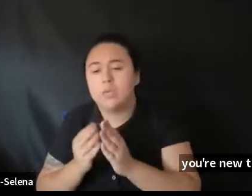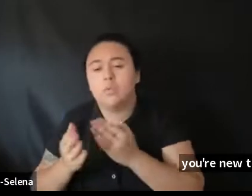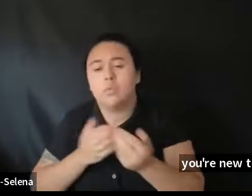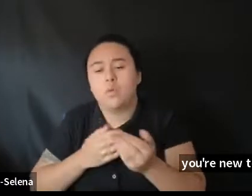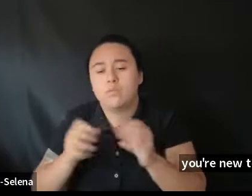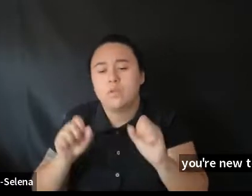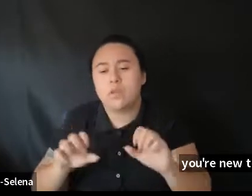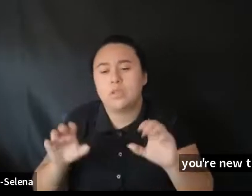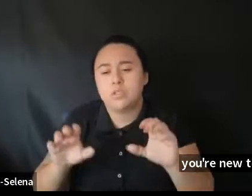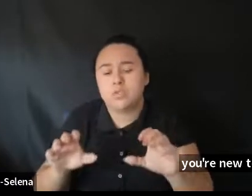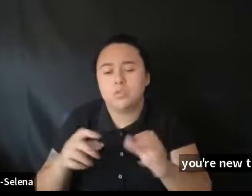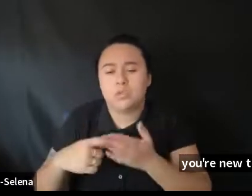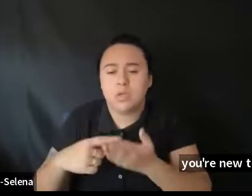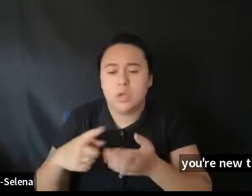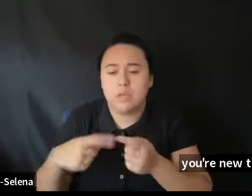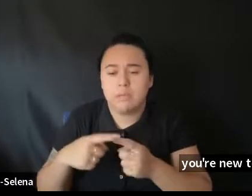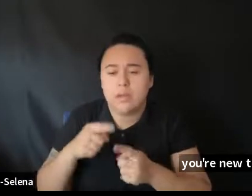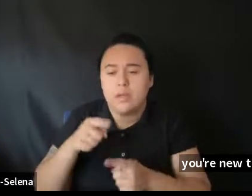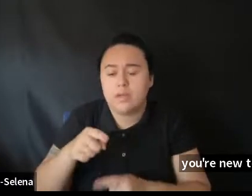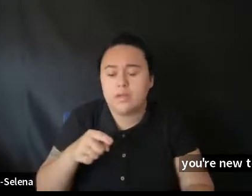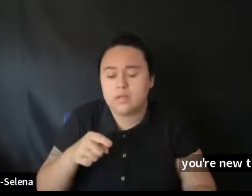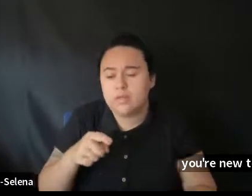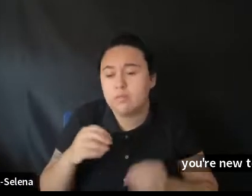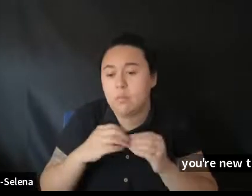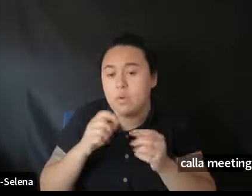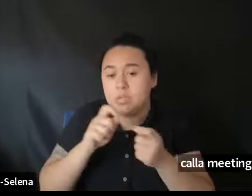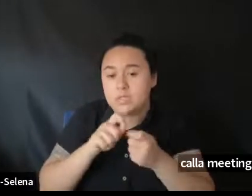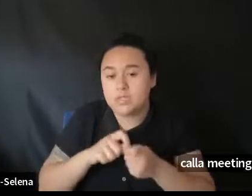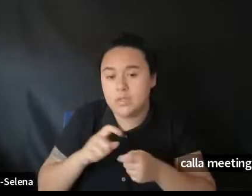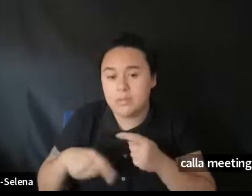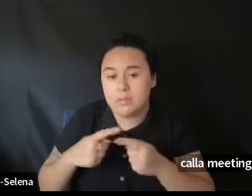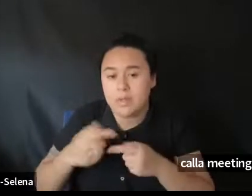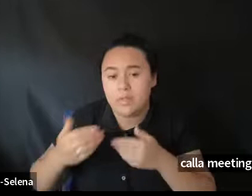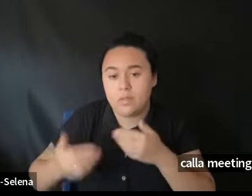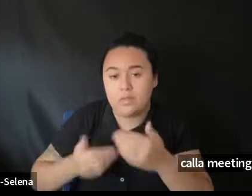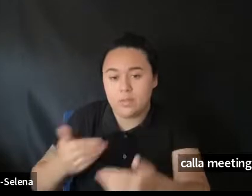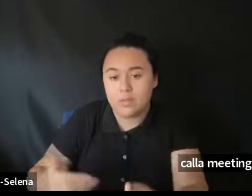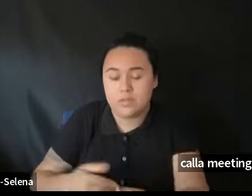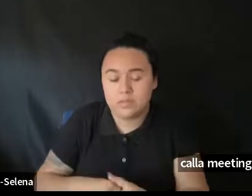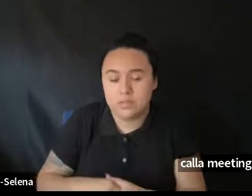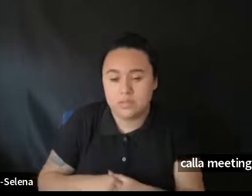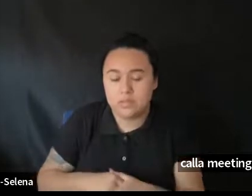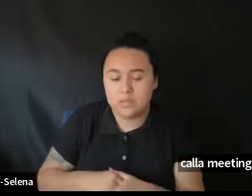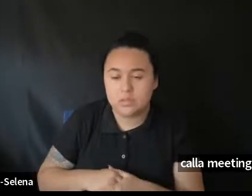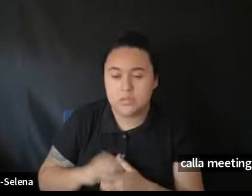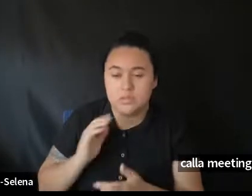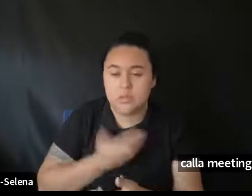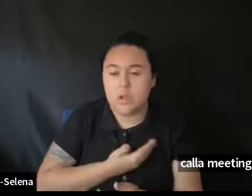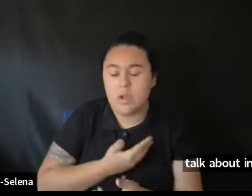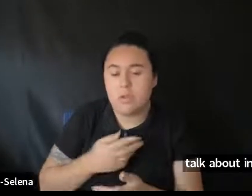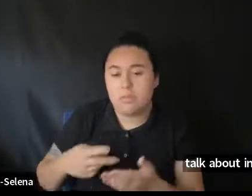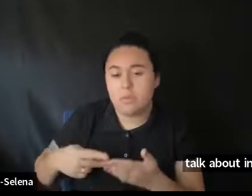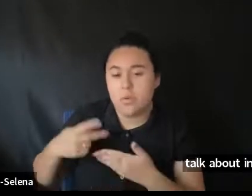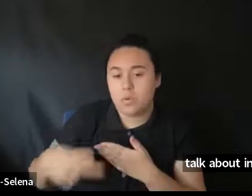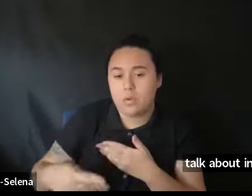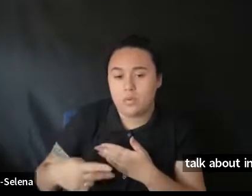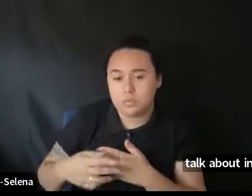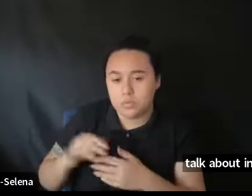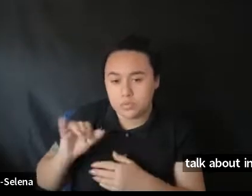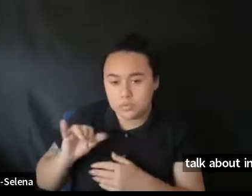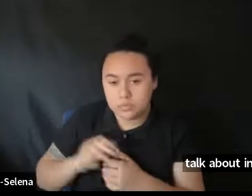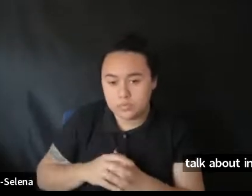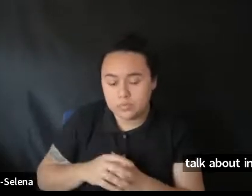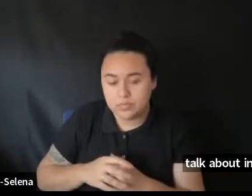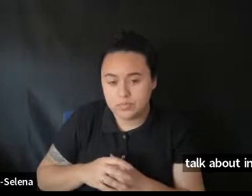talk about in further detail about the process and our respective programs. But